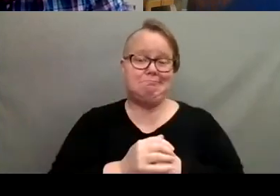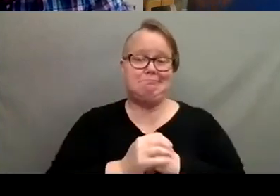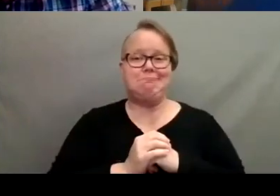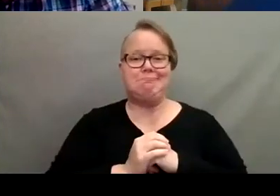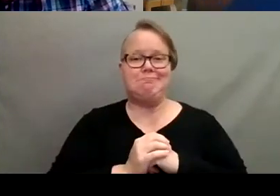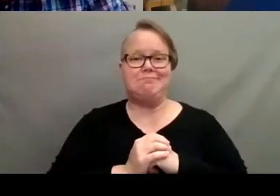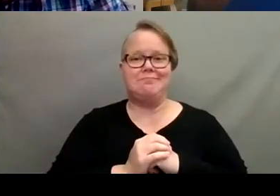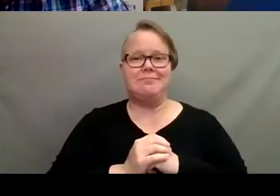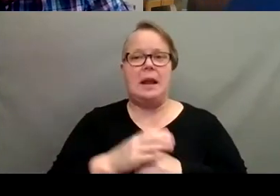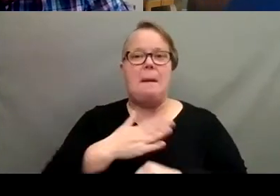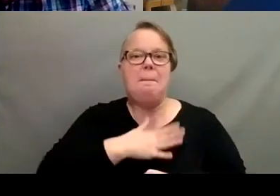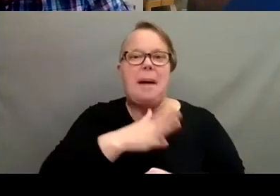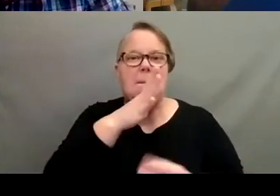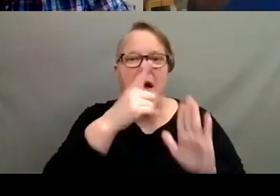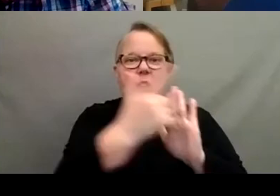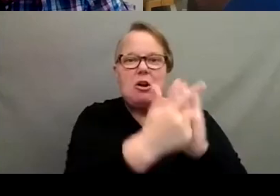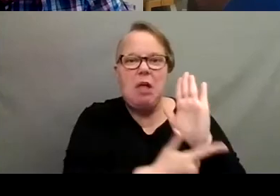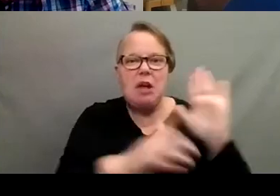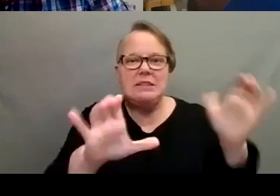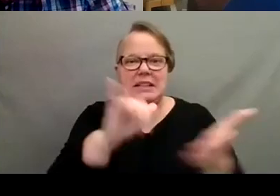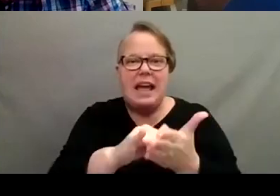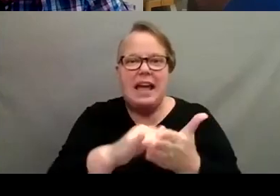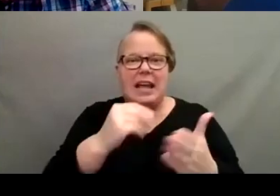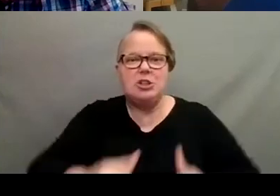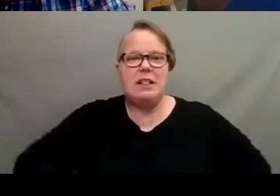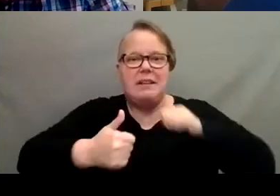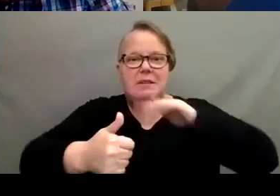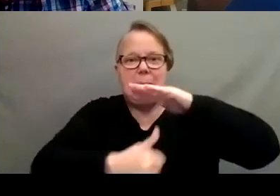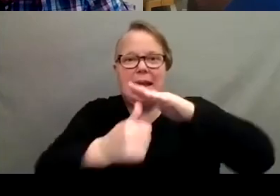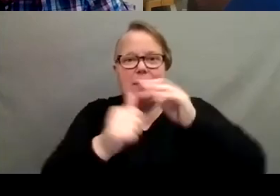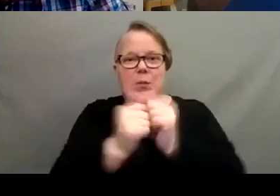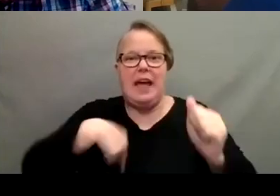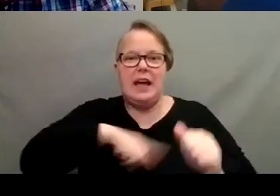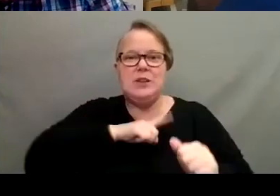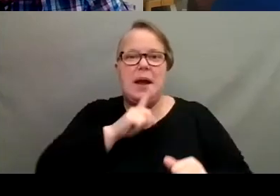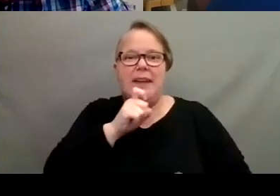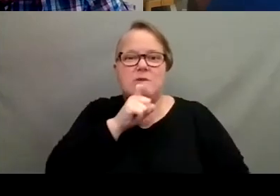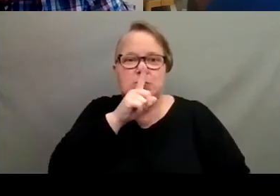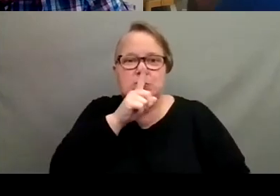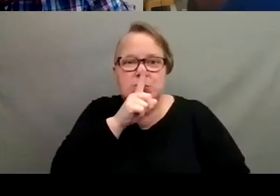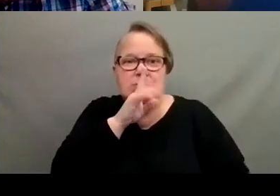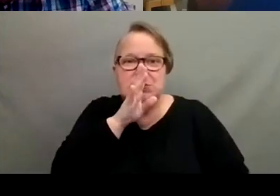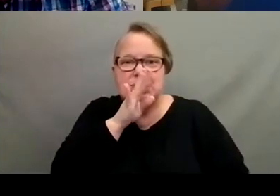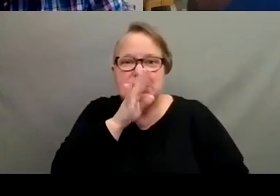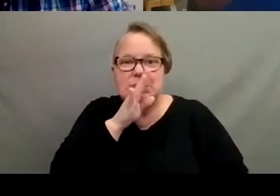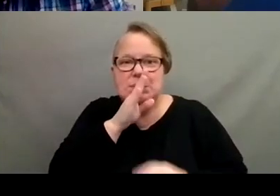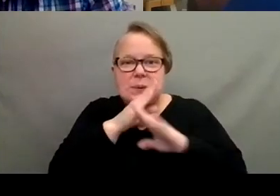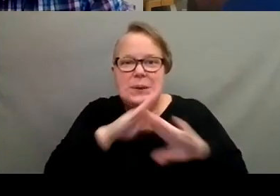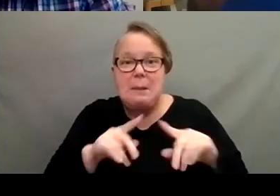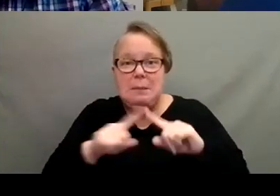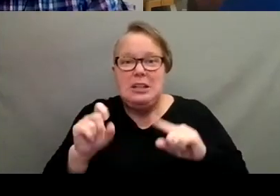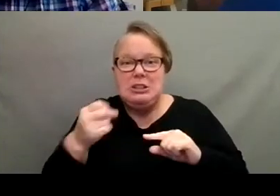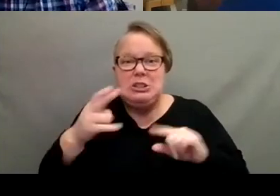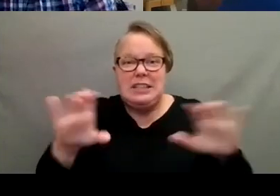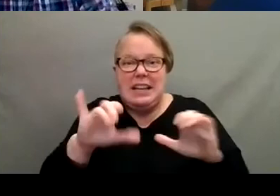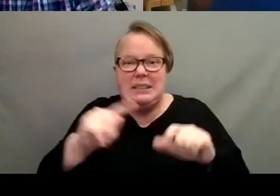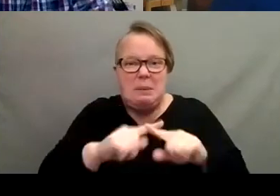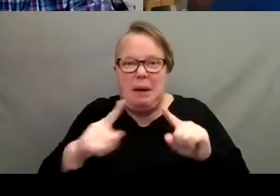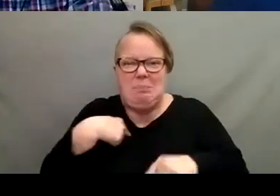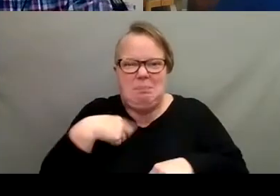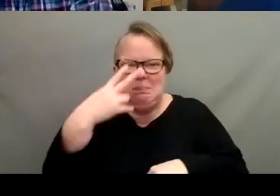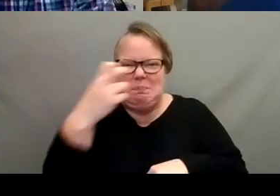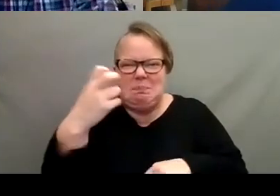my mother-in-law does it and she's, she lives in the basement with us. I have to speak quietly, but yeah, she, she does it, but I don't think it helps.